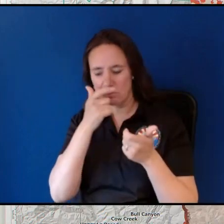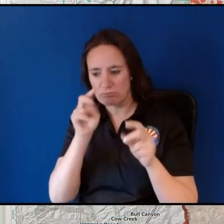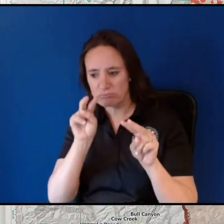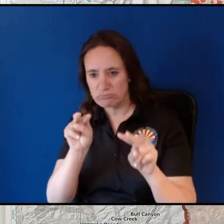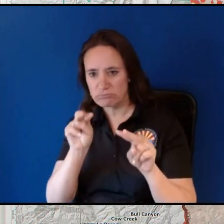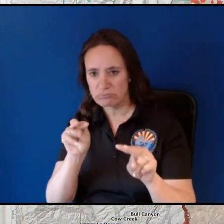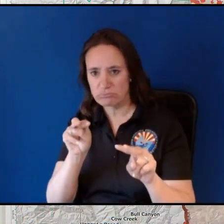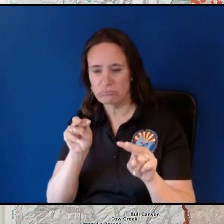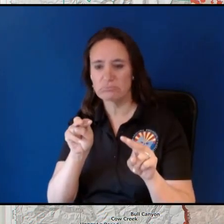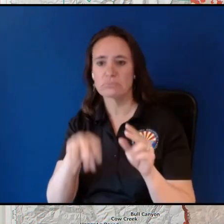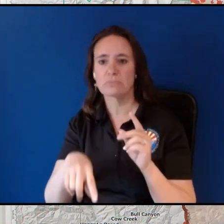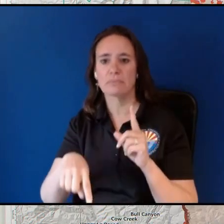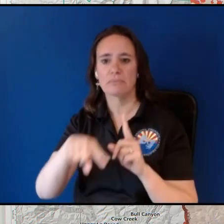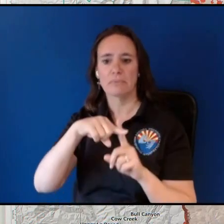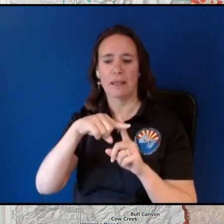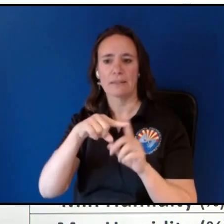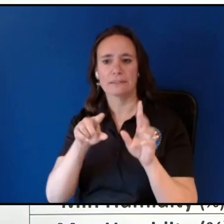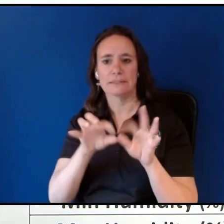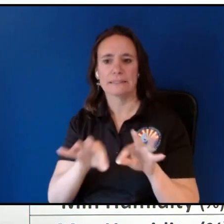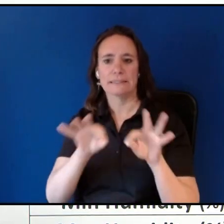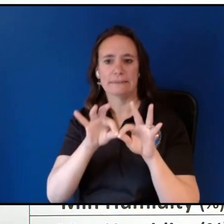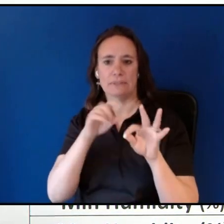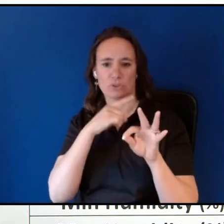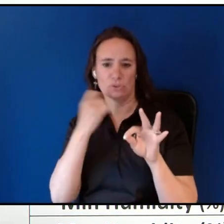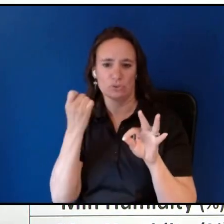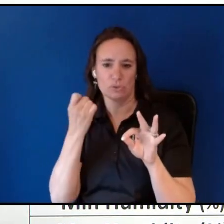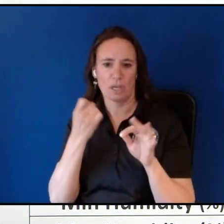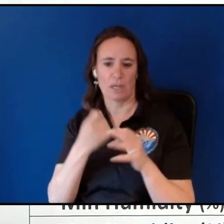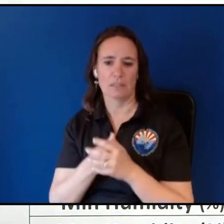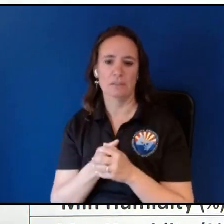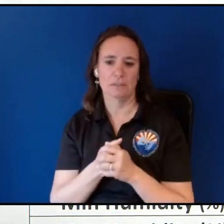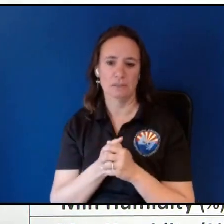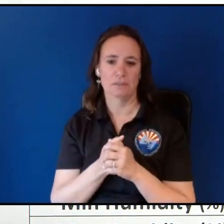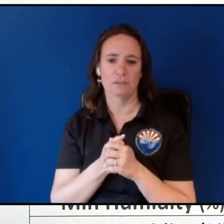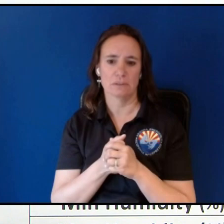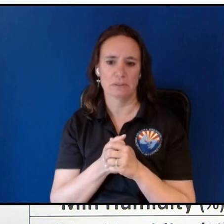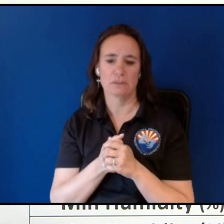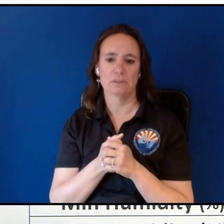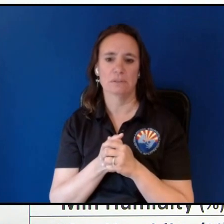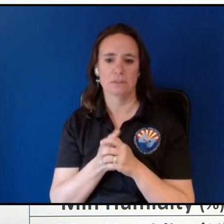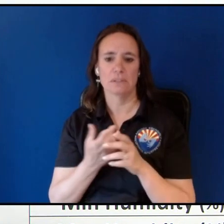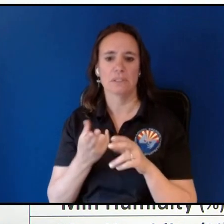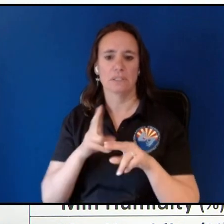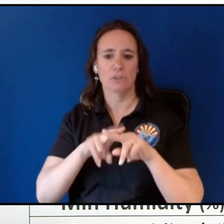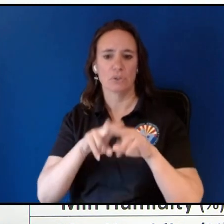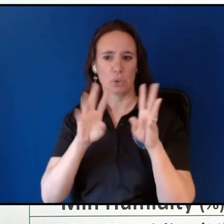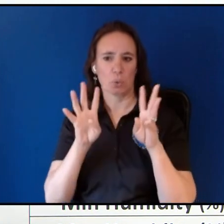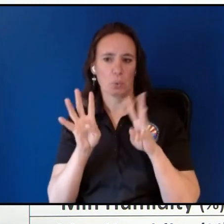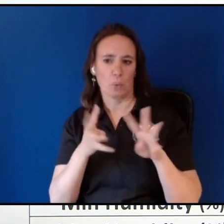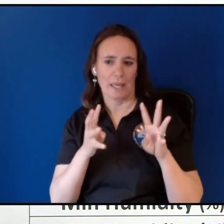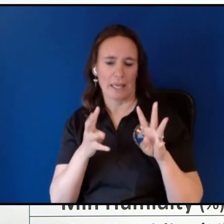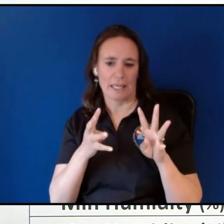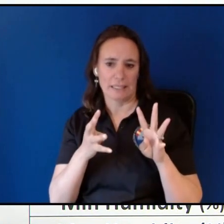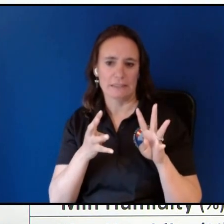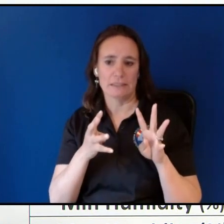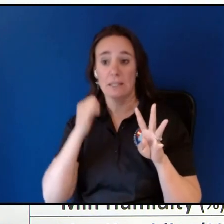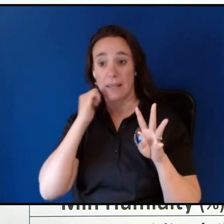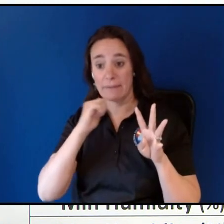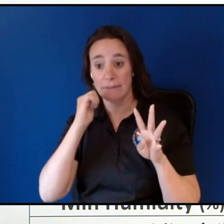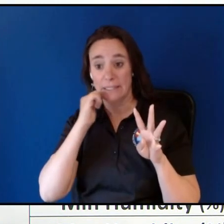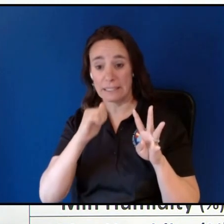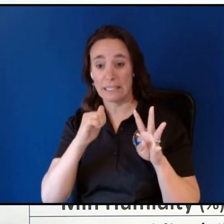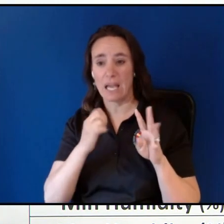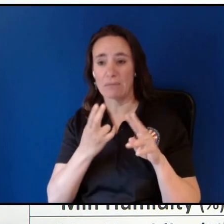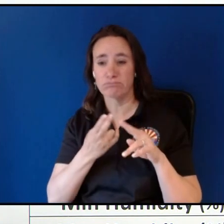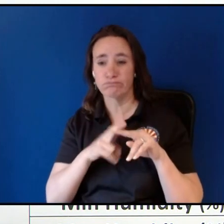significant drying so we're gonna be looking at increasing winds out of the west uh pretty much every single day nudging up those